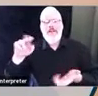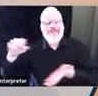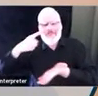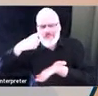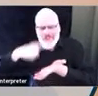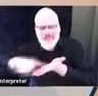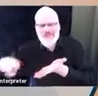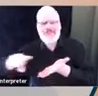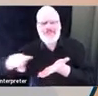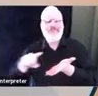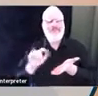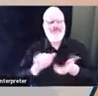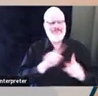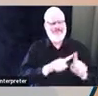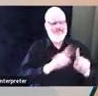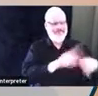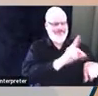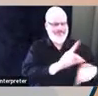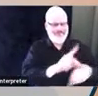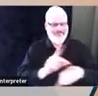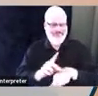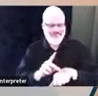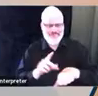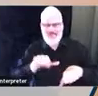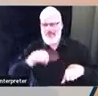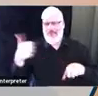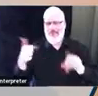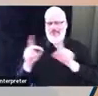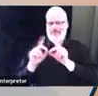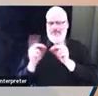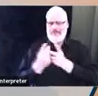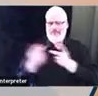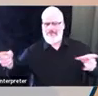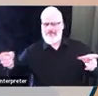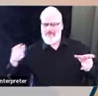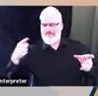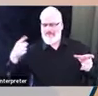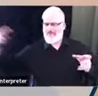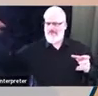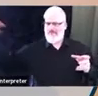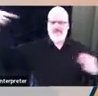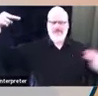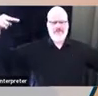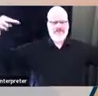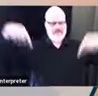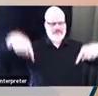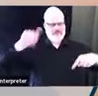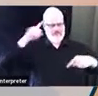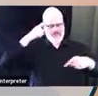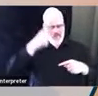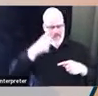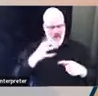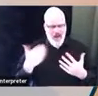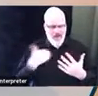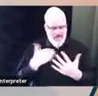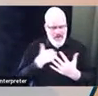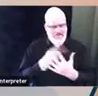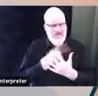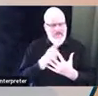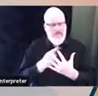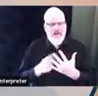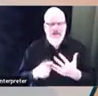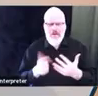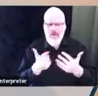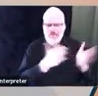just asking how we got to the point that we are. And so it's kind of a little bit tough